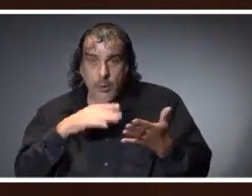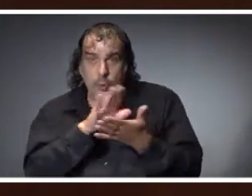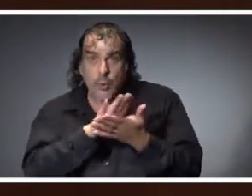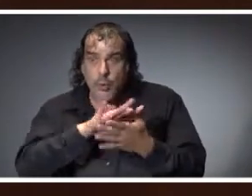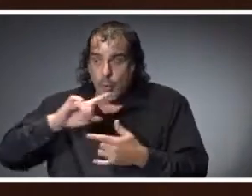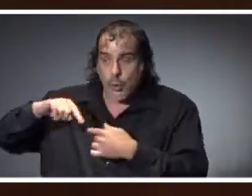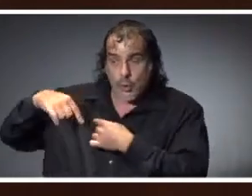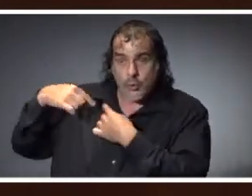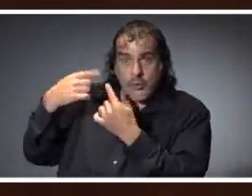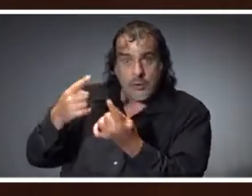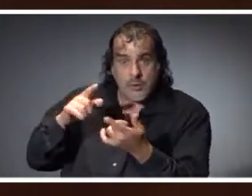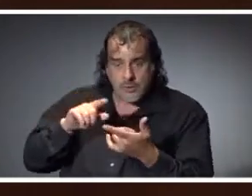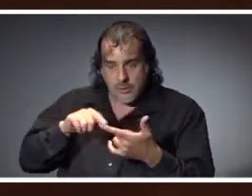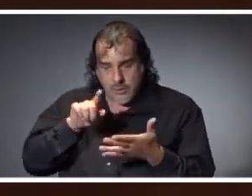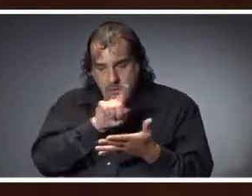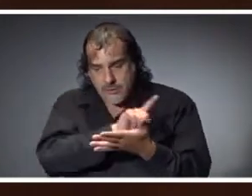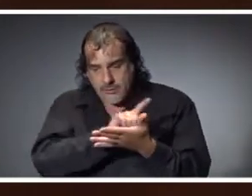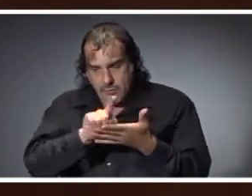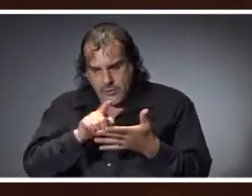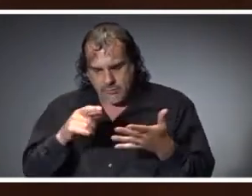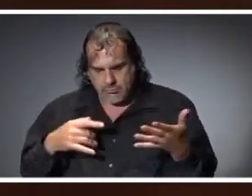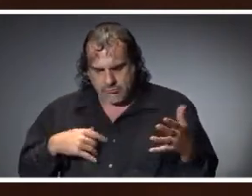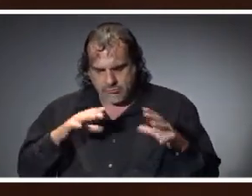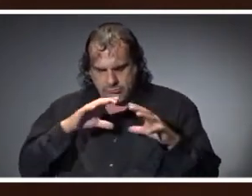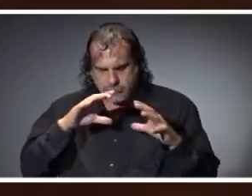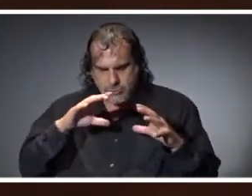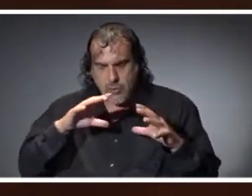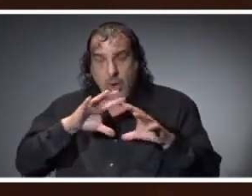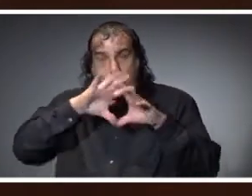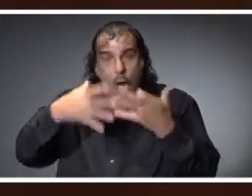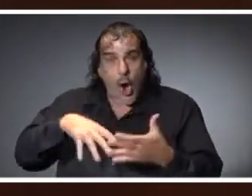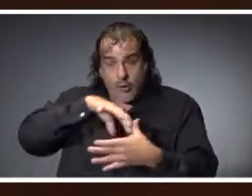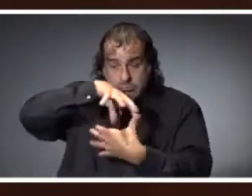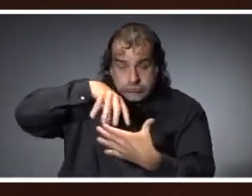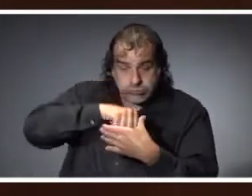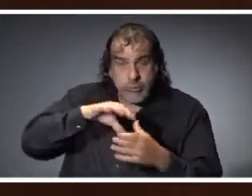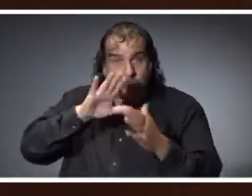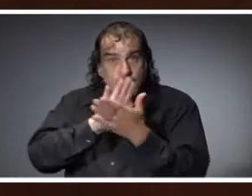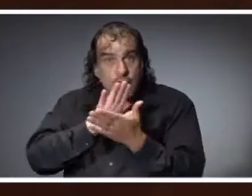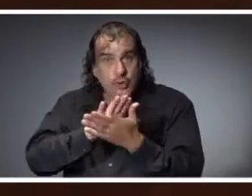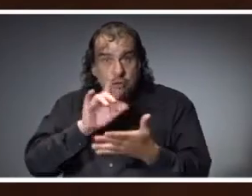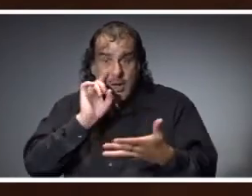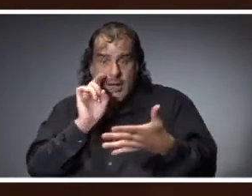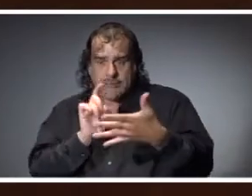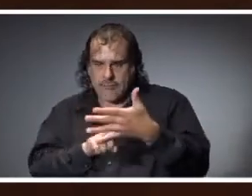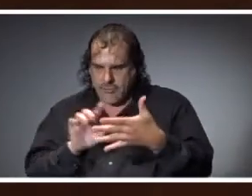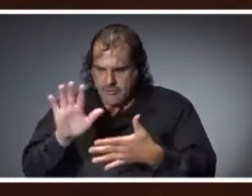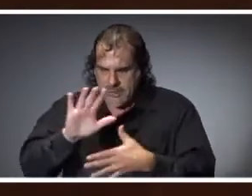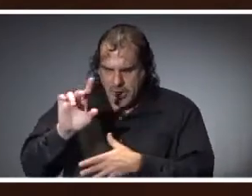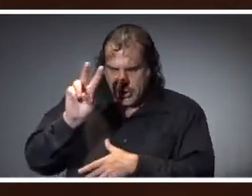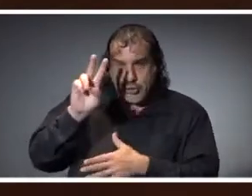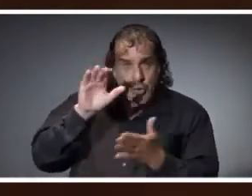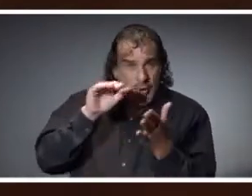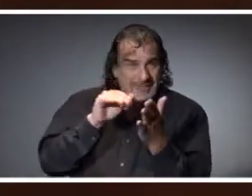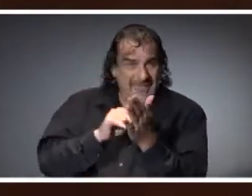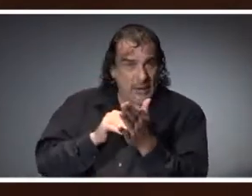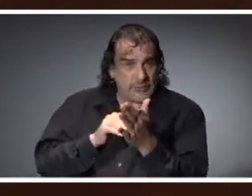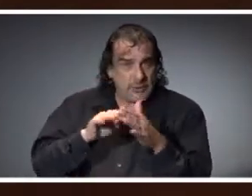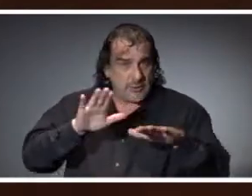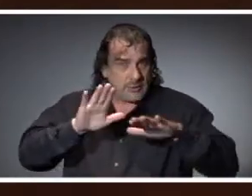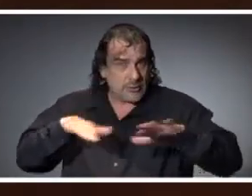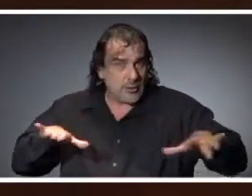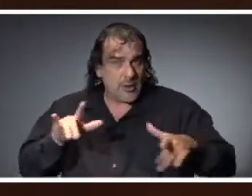so far this week, the schools have identified almost 2,000 kids that they've had to